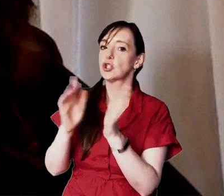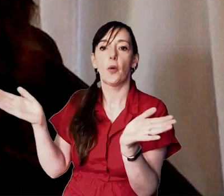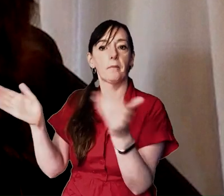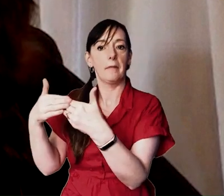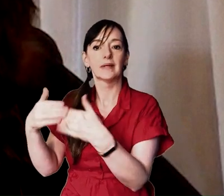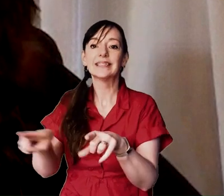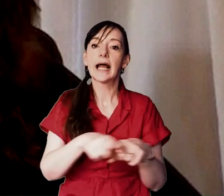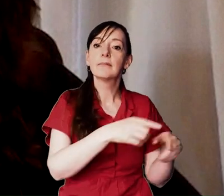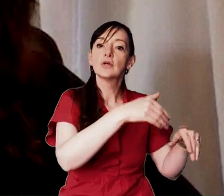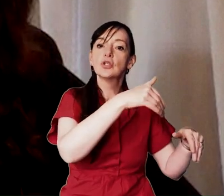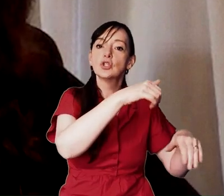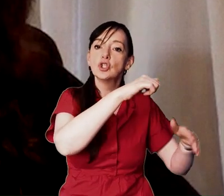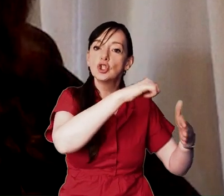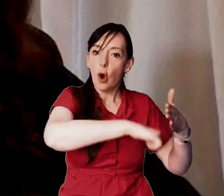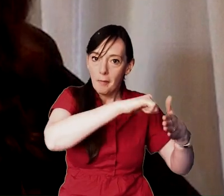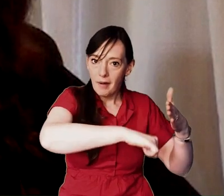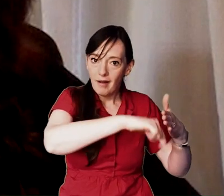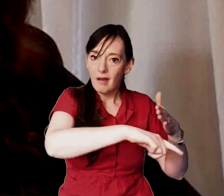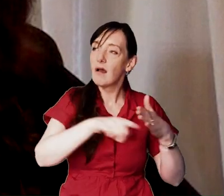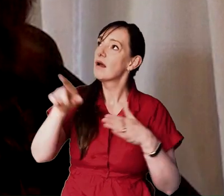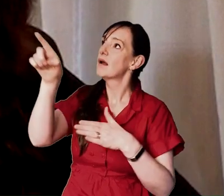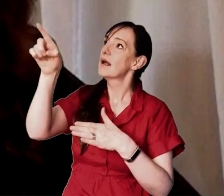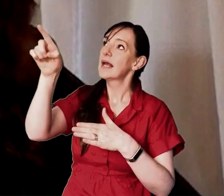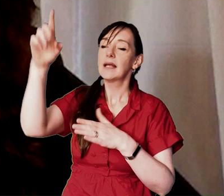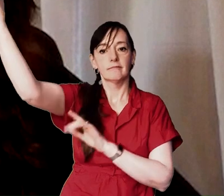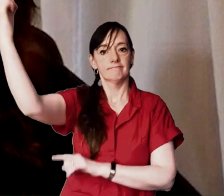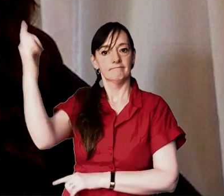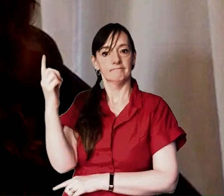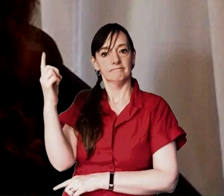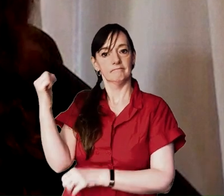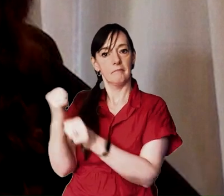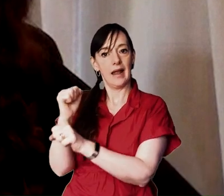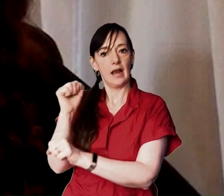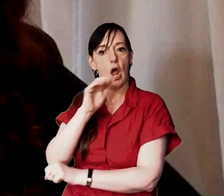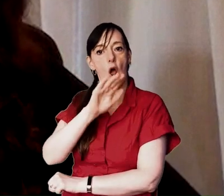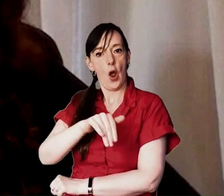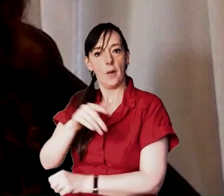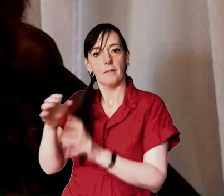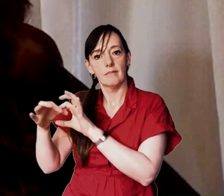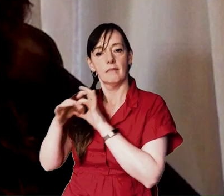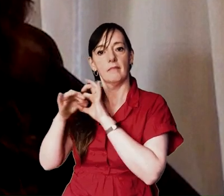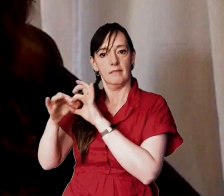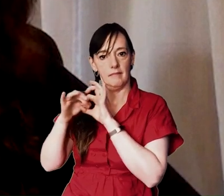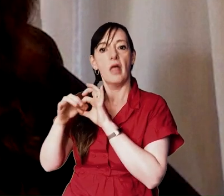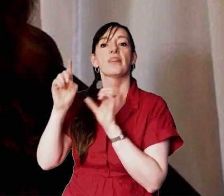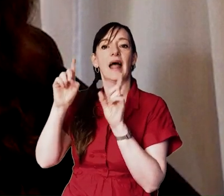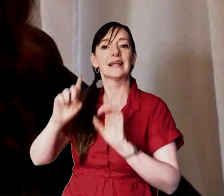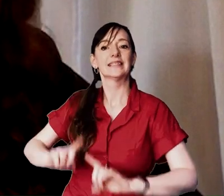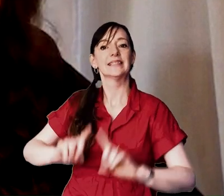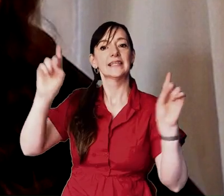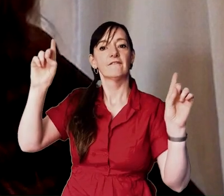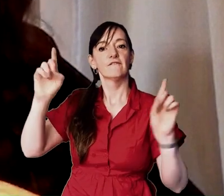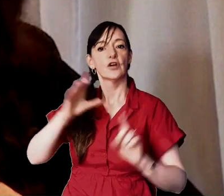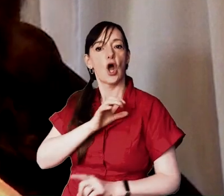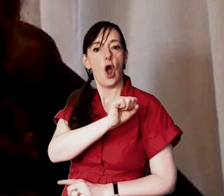made his home with us and this is what makes christianity unique and therefore the christian hope we are given by our triune